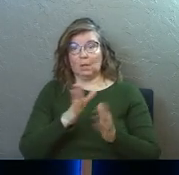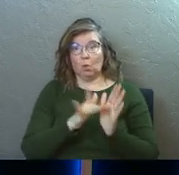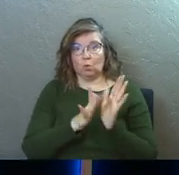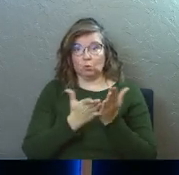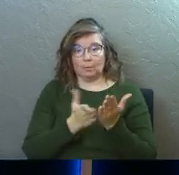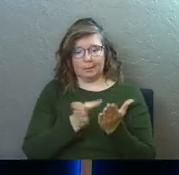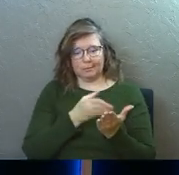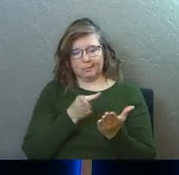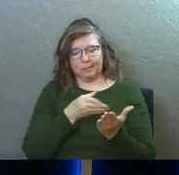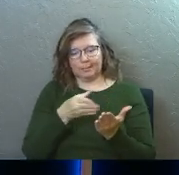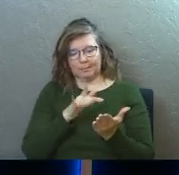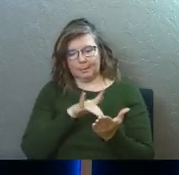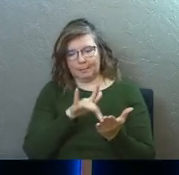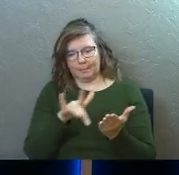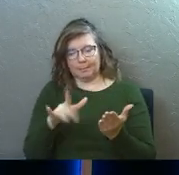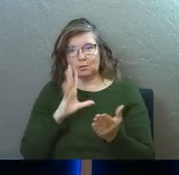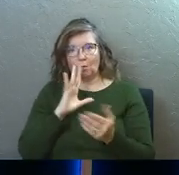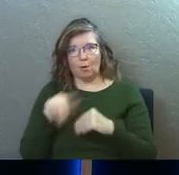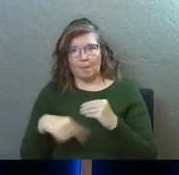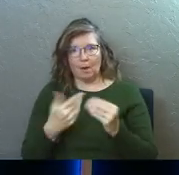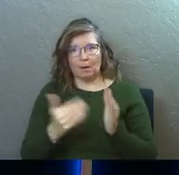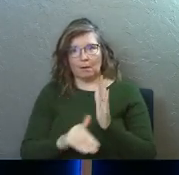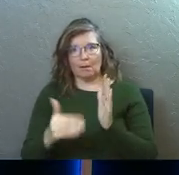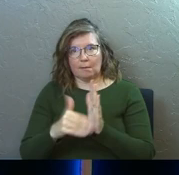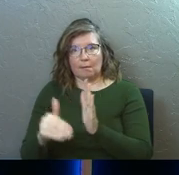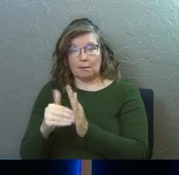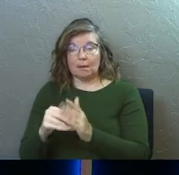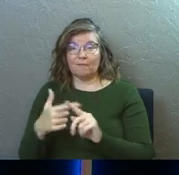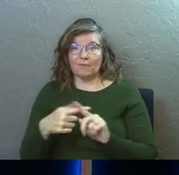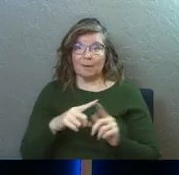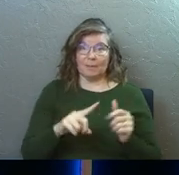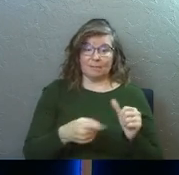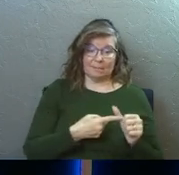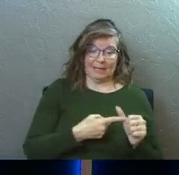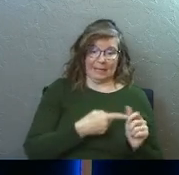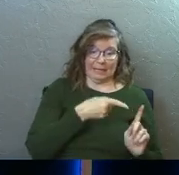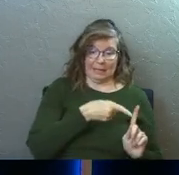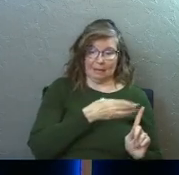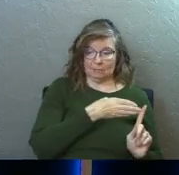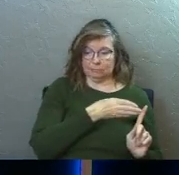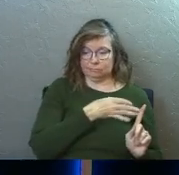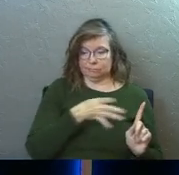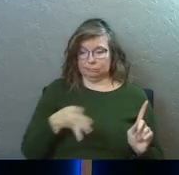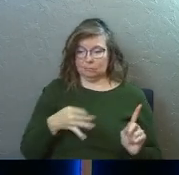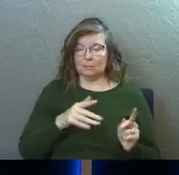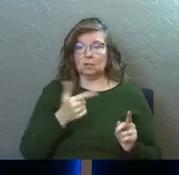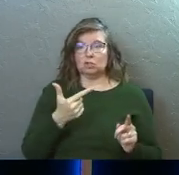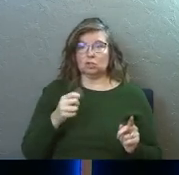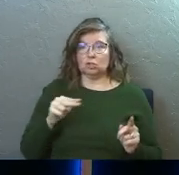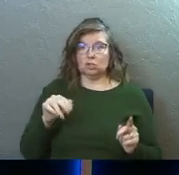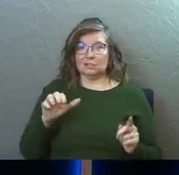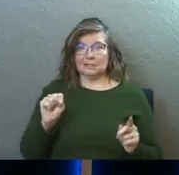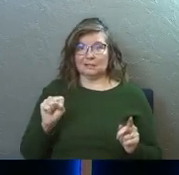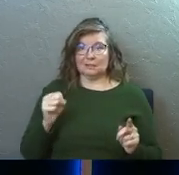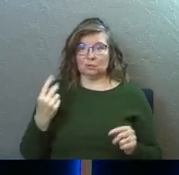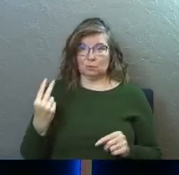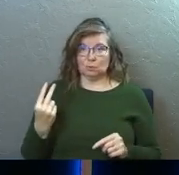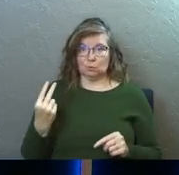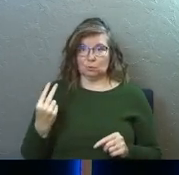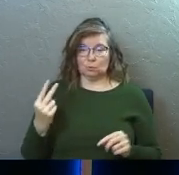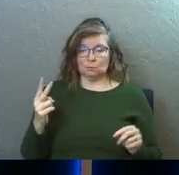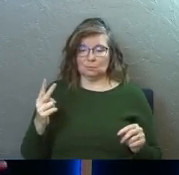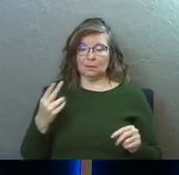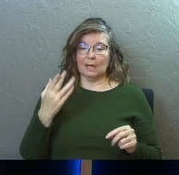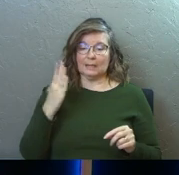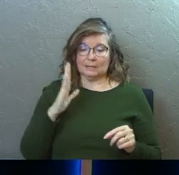scripture, okay? Constantly talked about from actually from the very, very beginning. Take a look at Genesis 2. As God